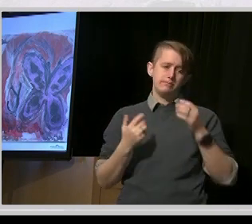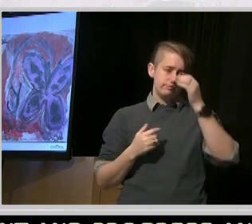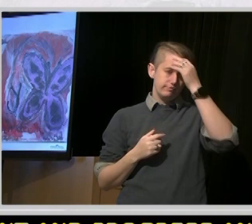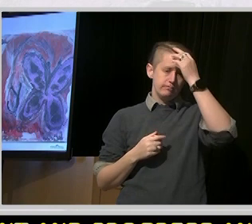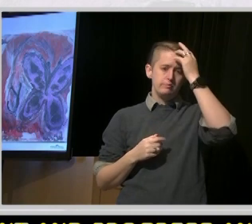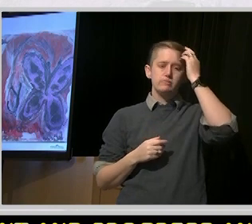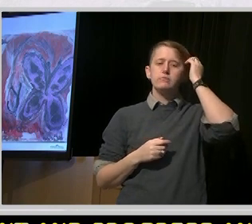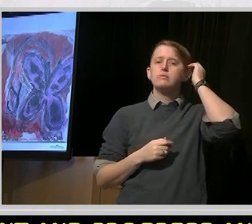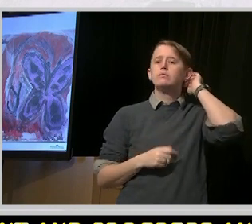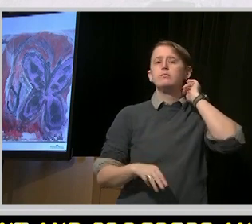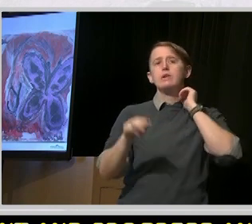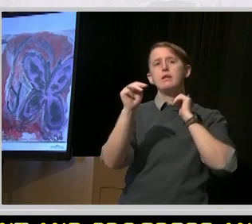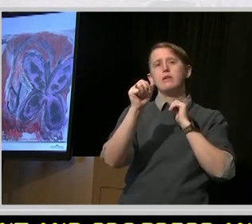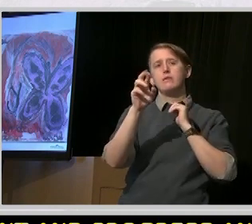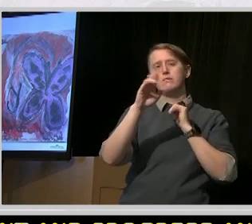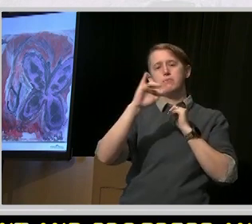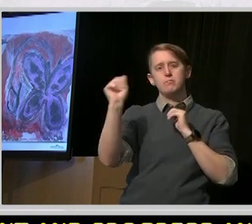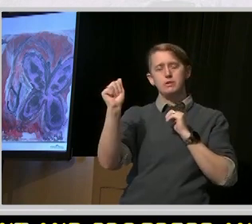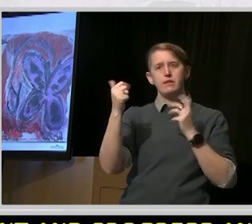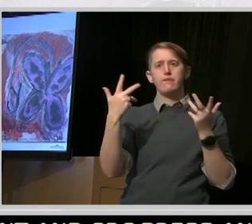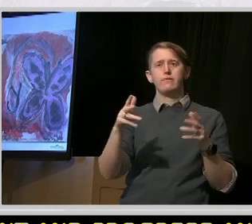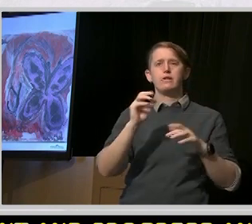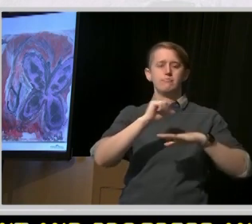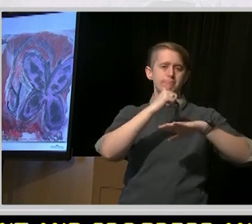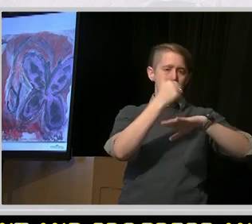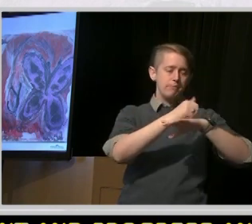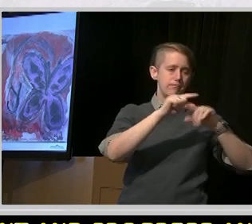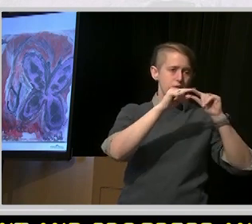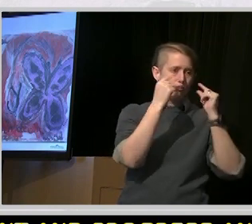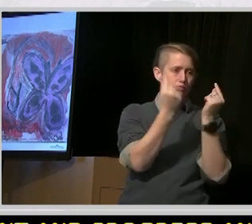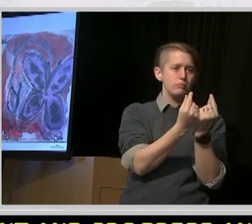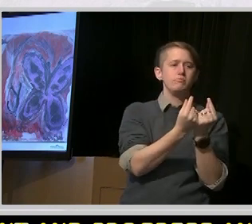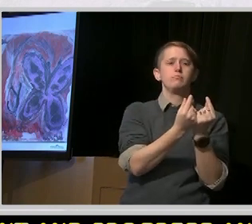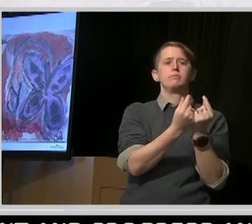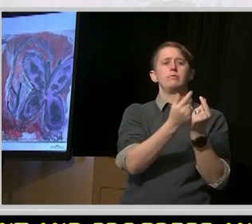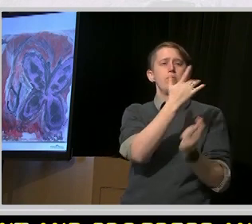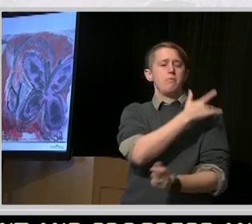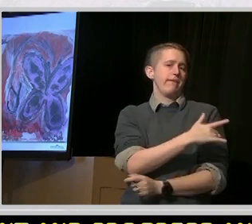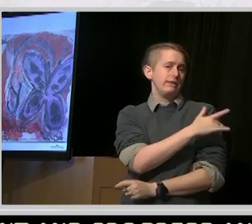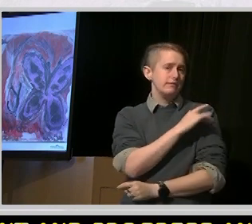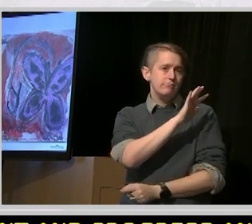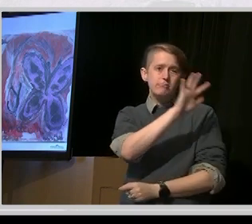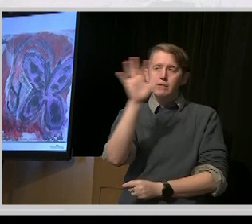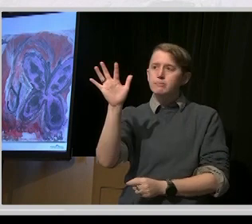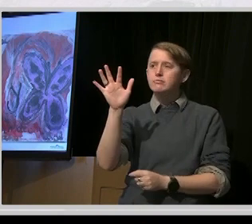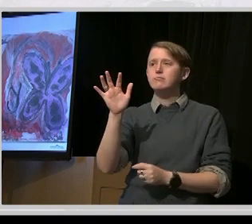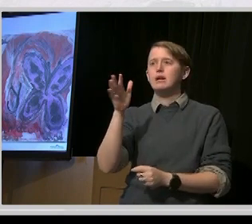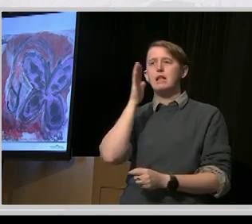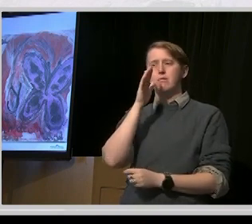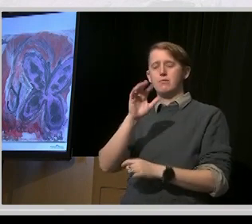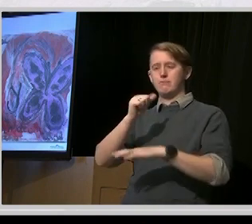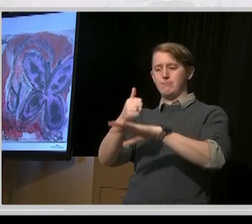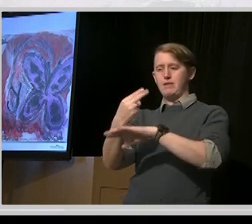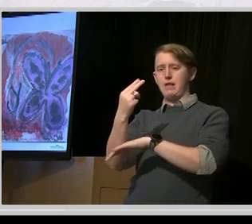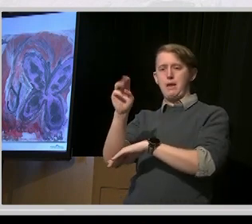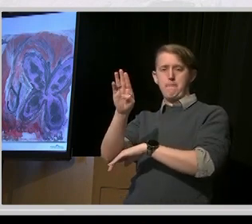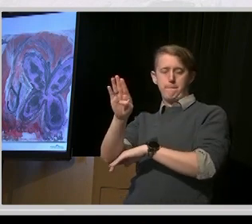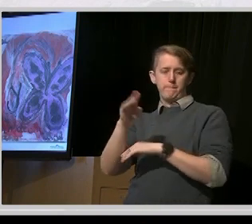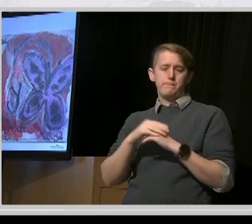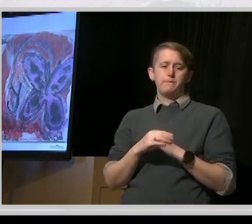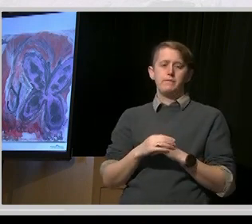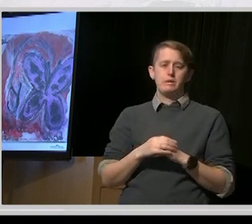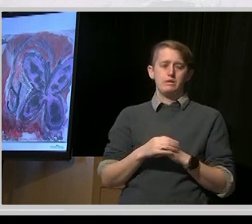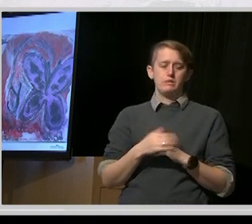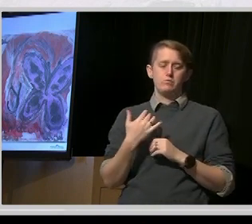provincial advisory groups and then we'll have the network of regional hubs and advisory groups. So I just want to say this conference is a wonderful start to this